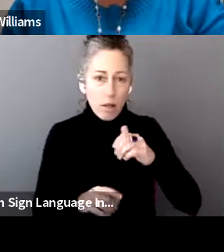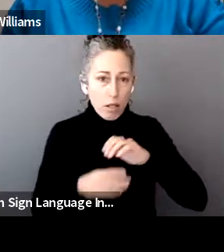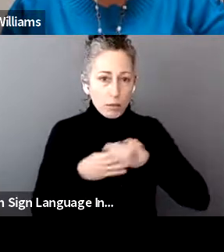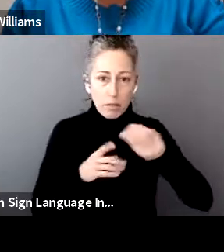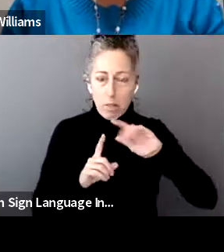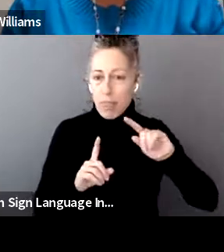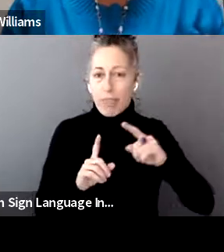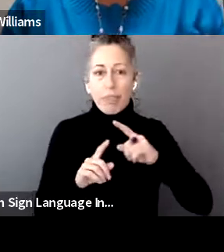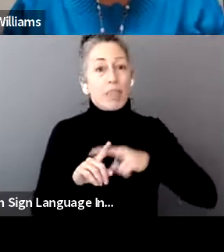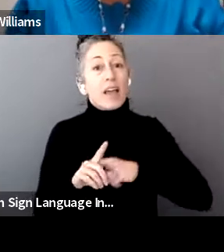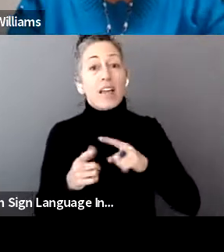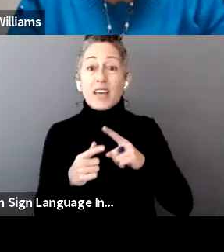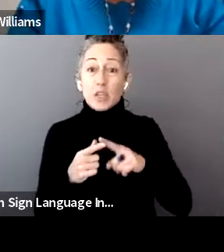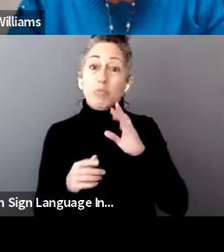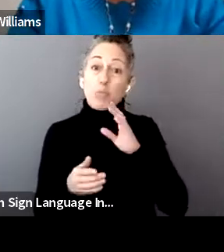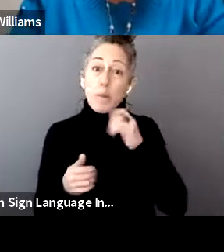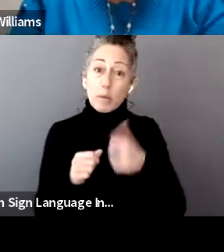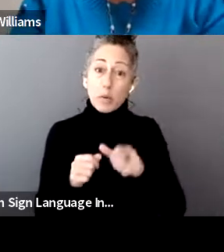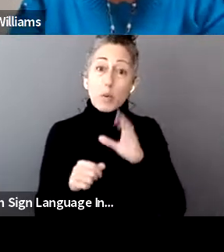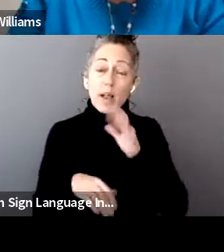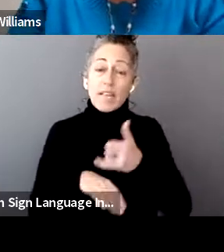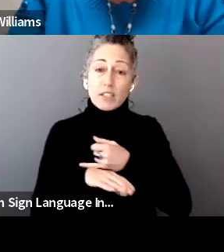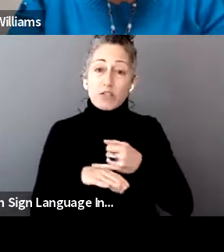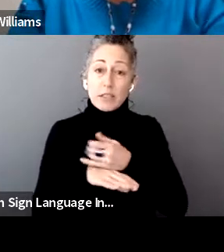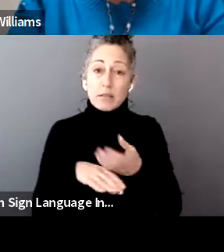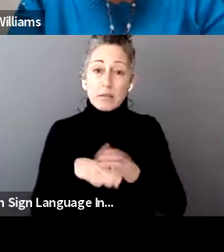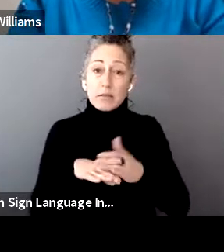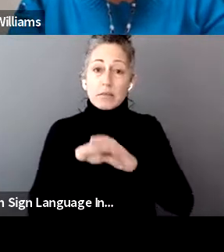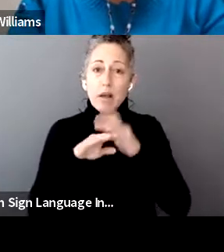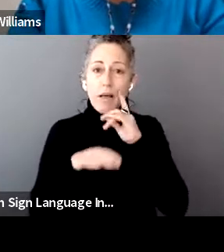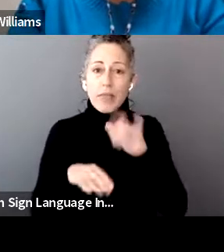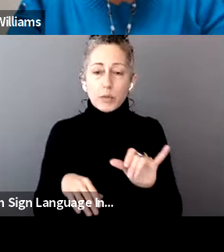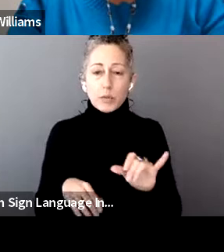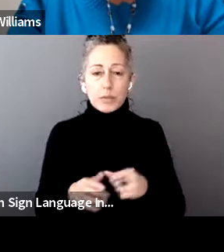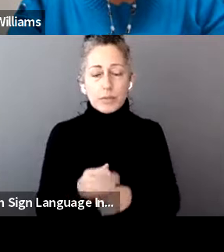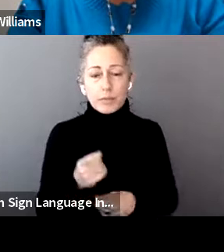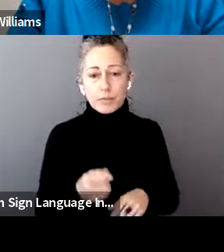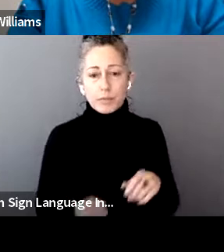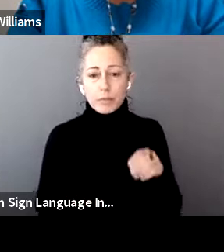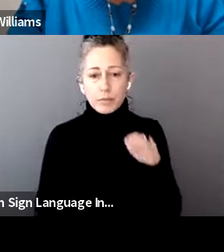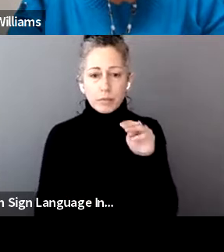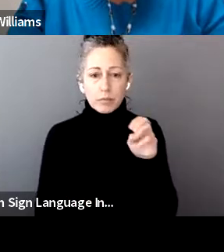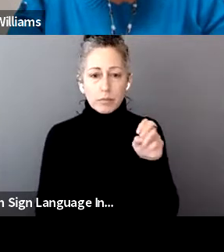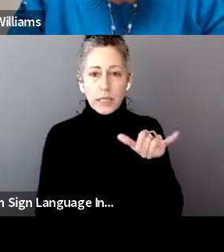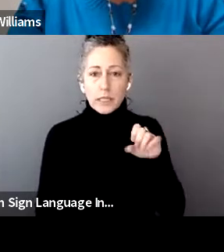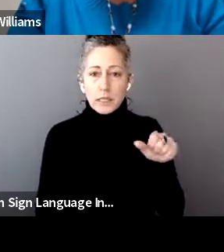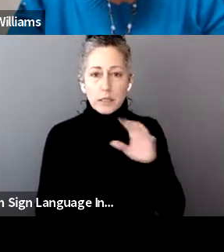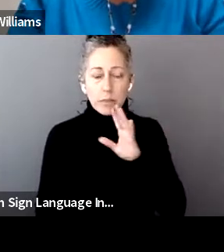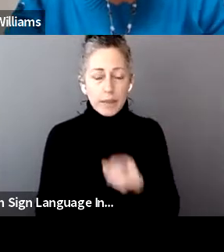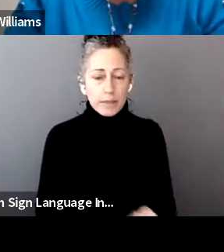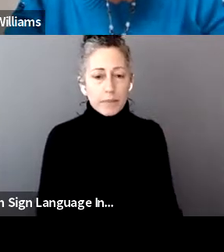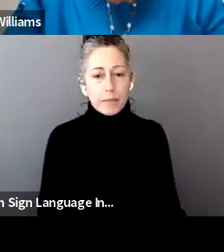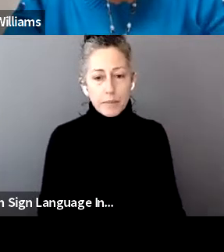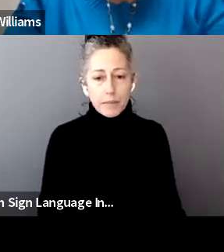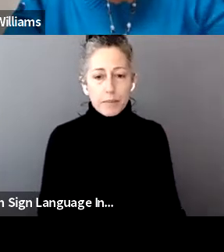the amount that you're going to earn interest on as well. And by the way, we have great questions coming in. We will continue